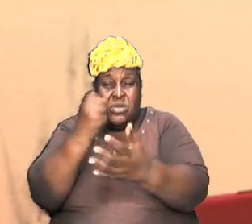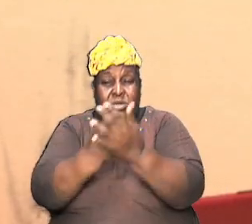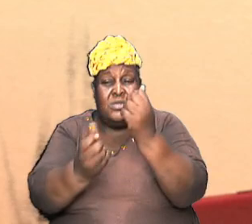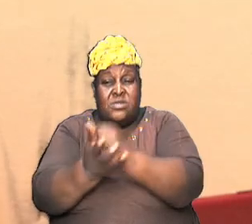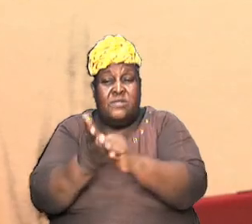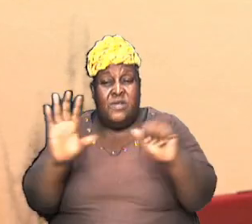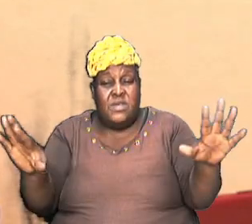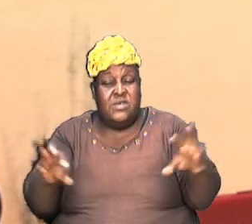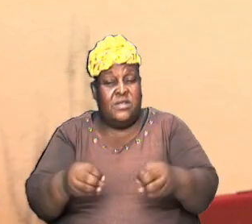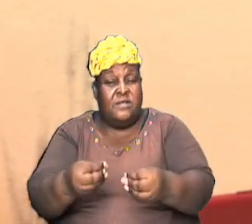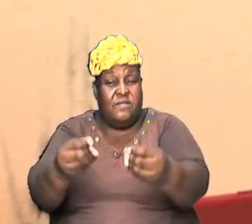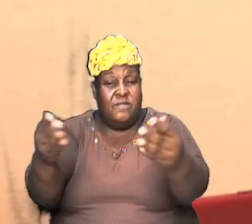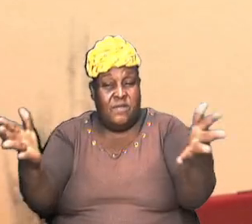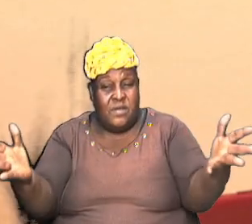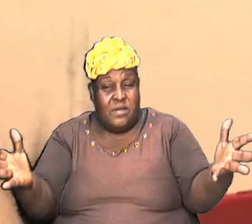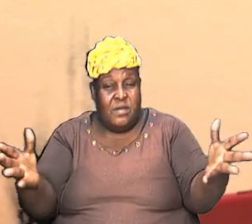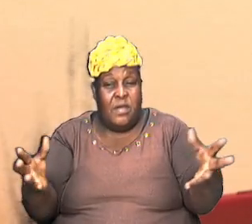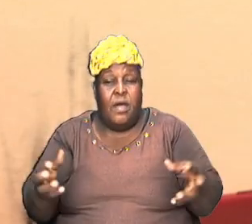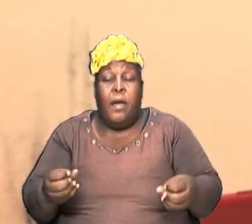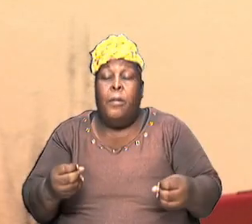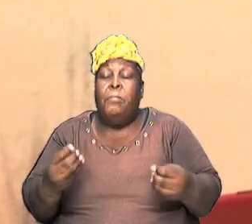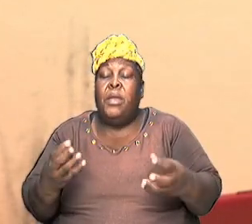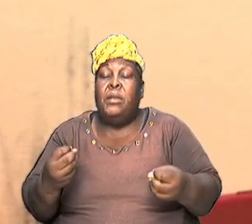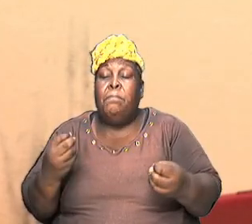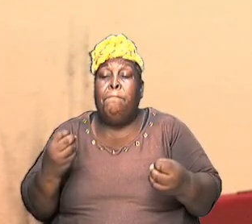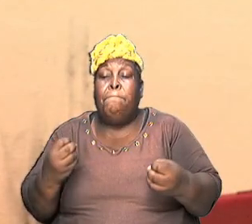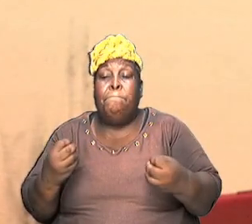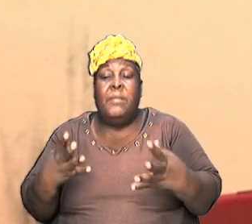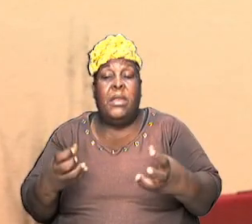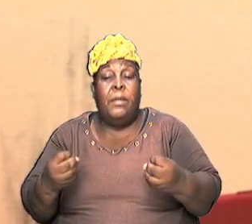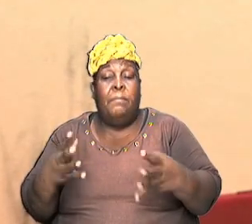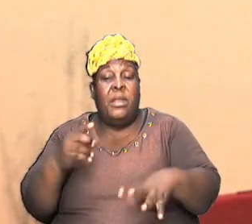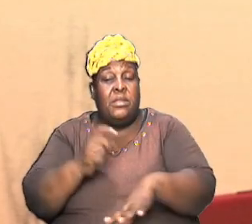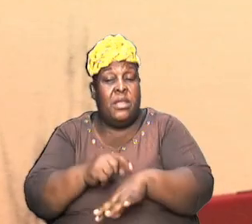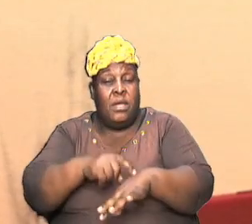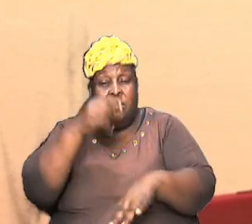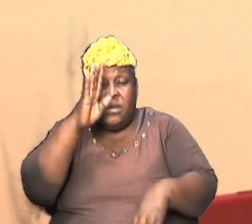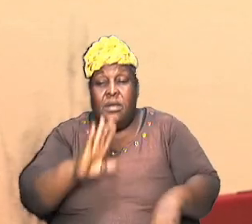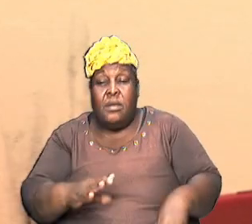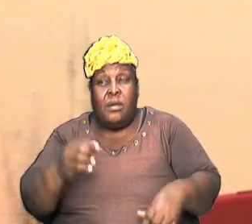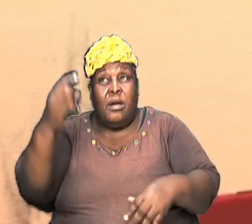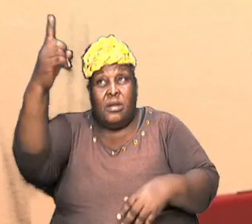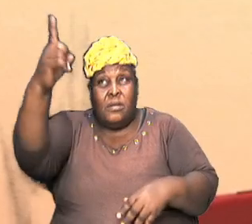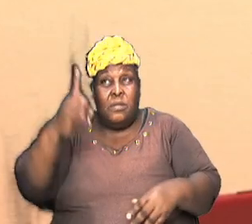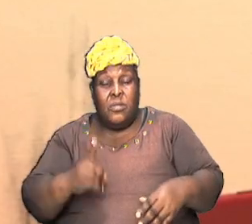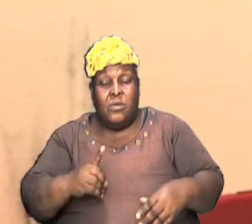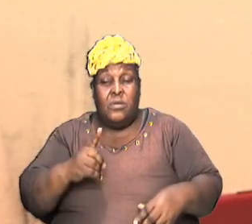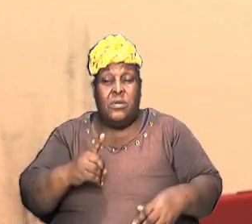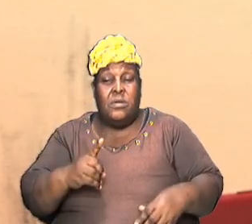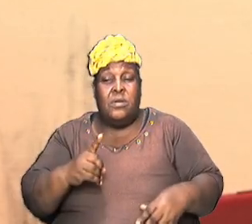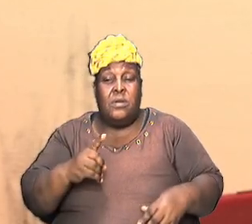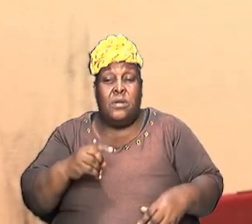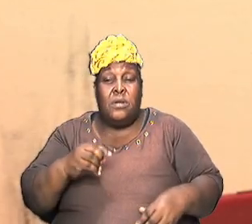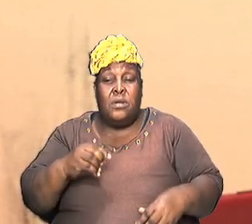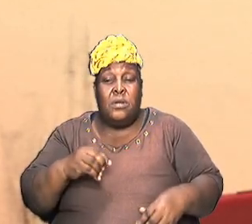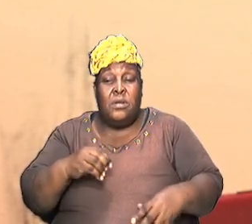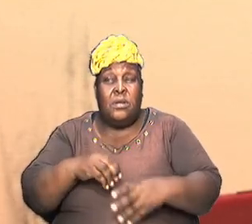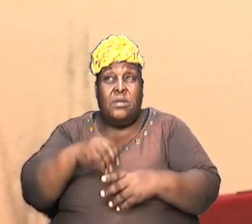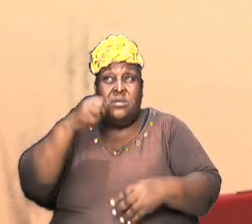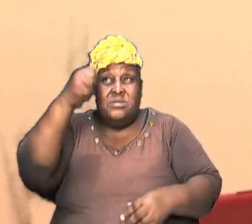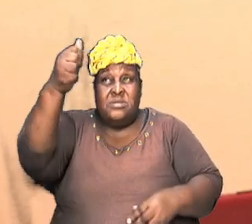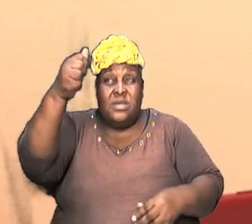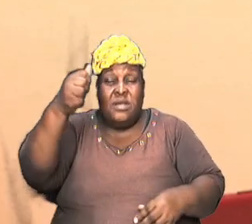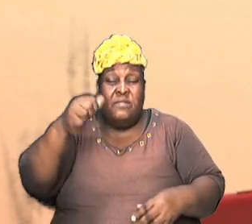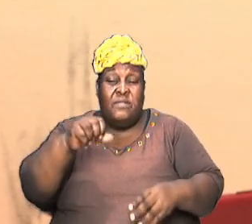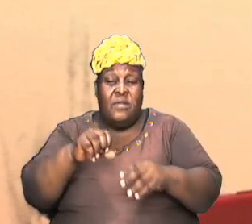so in many instances God would have come himself and that theophany that form